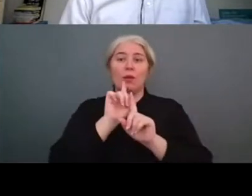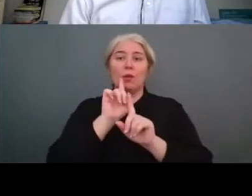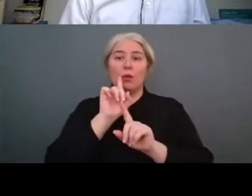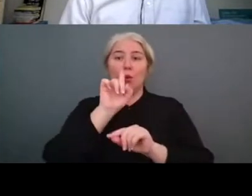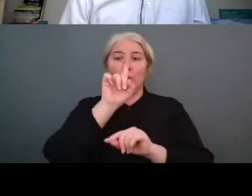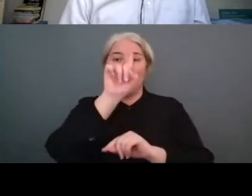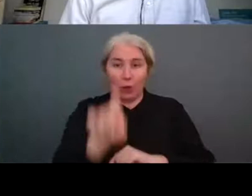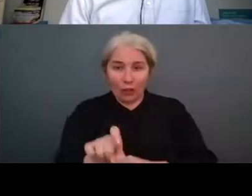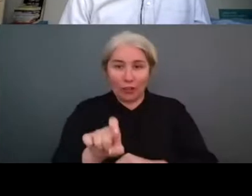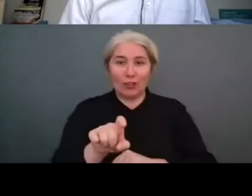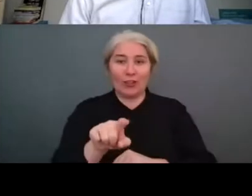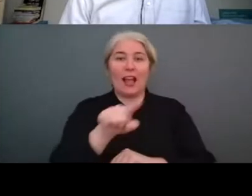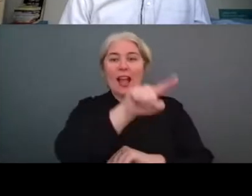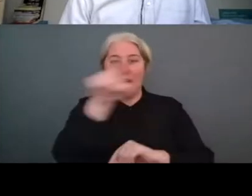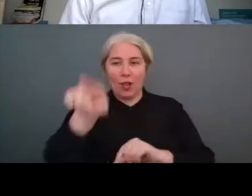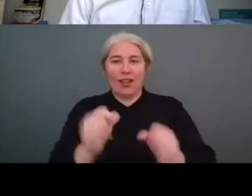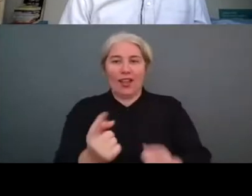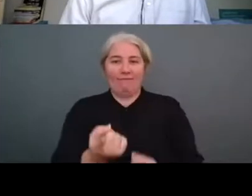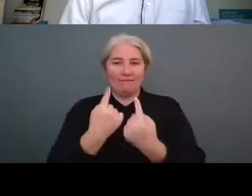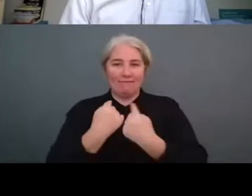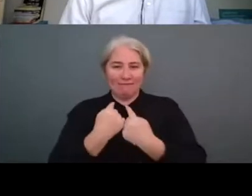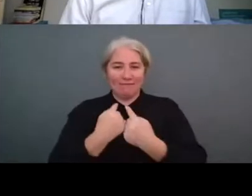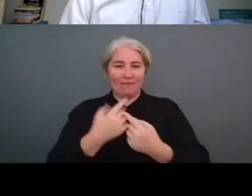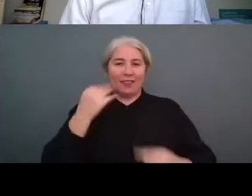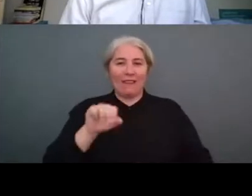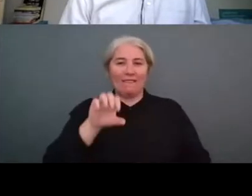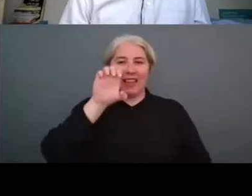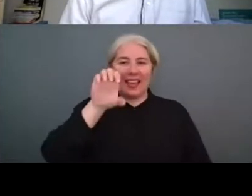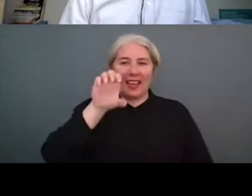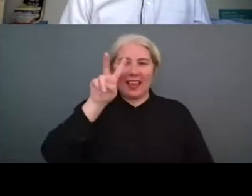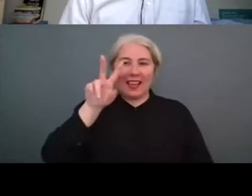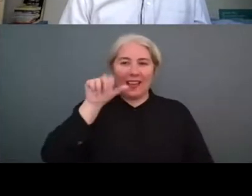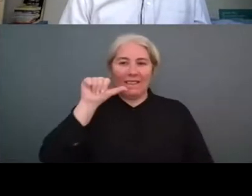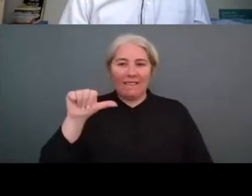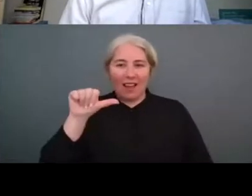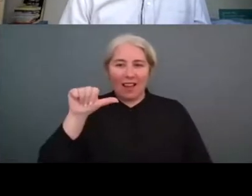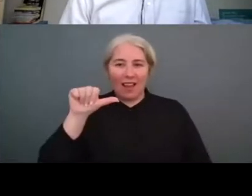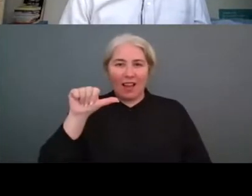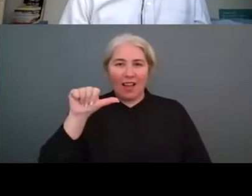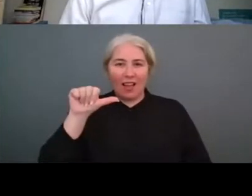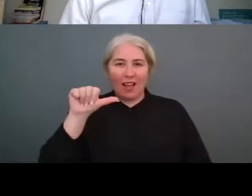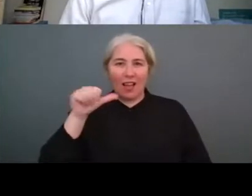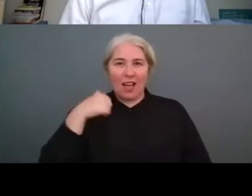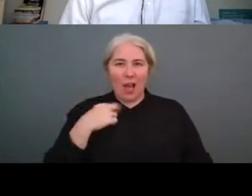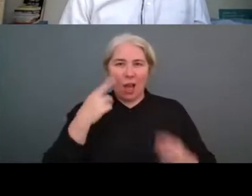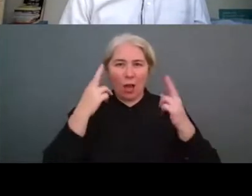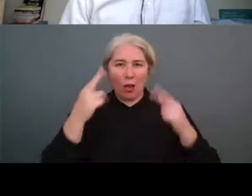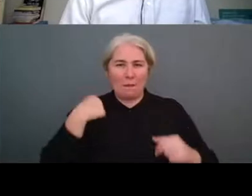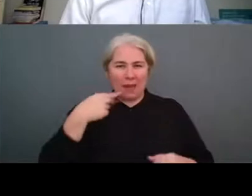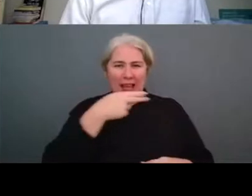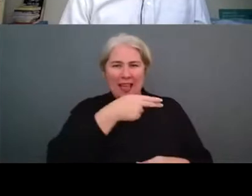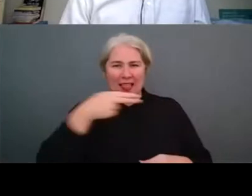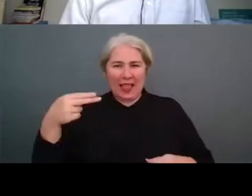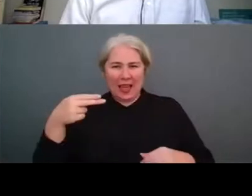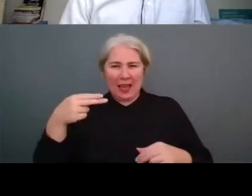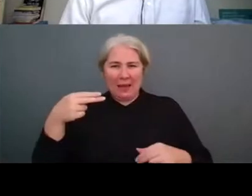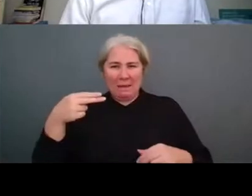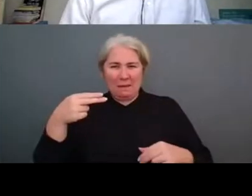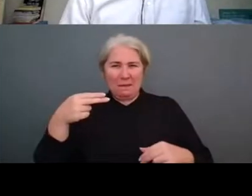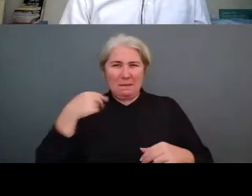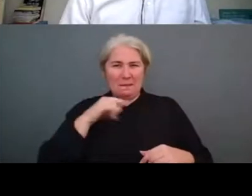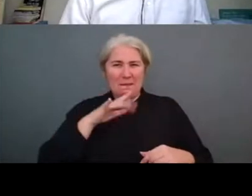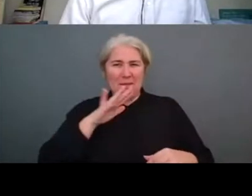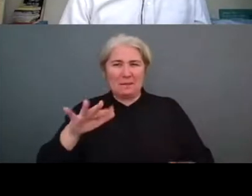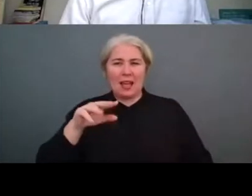picked is uh from eva walsock uh i hope i hope my pronunciation is not too disastrous but um